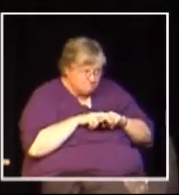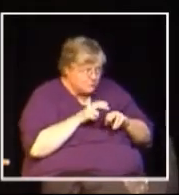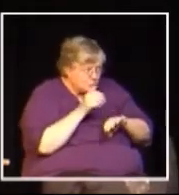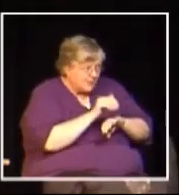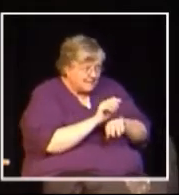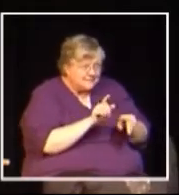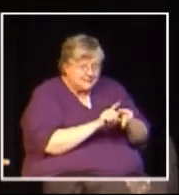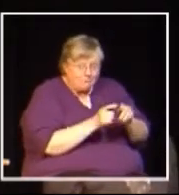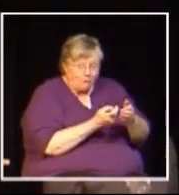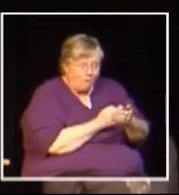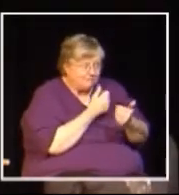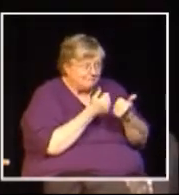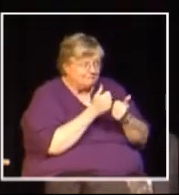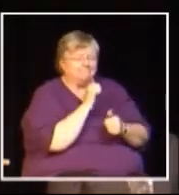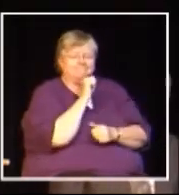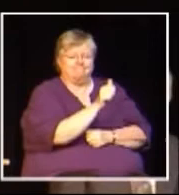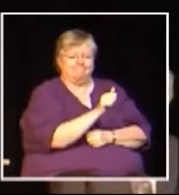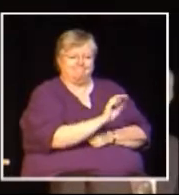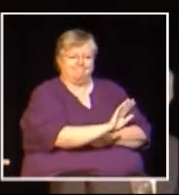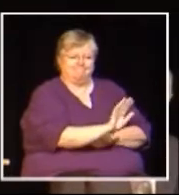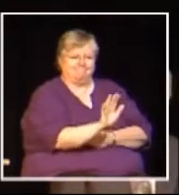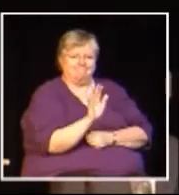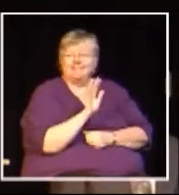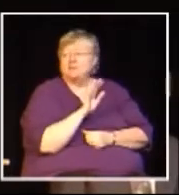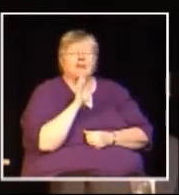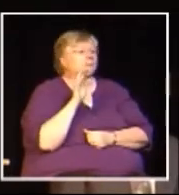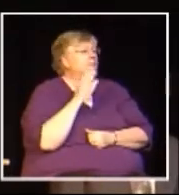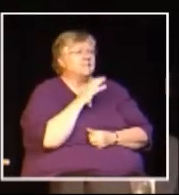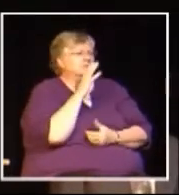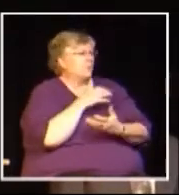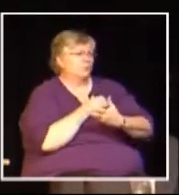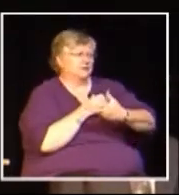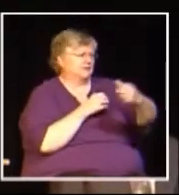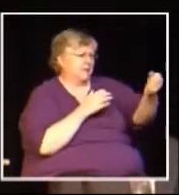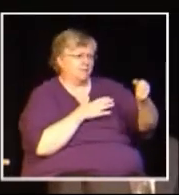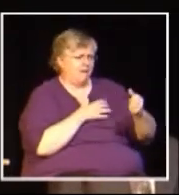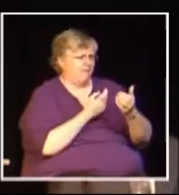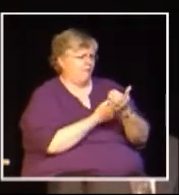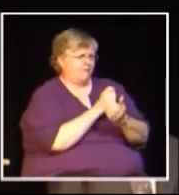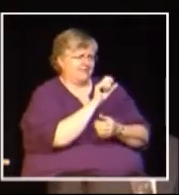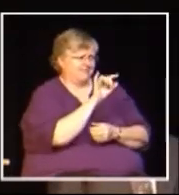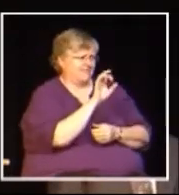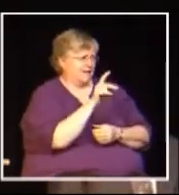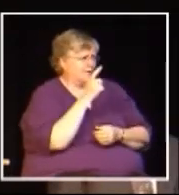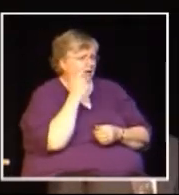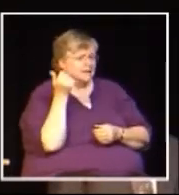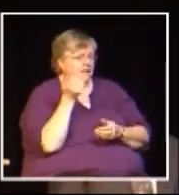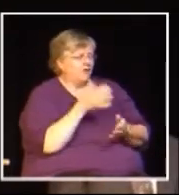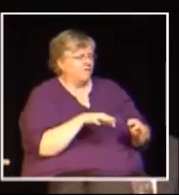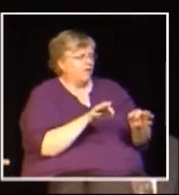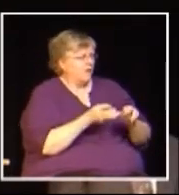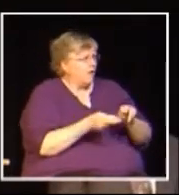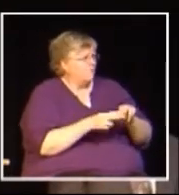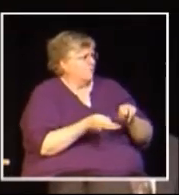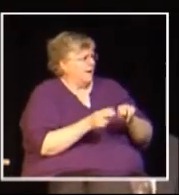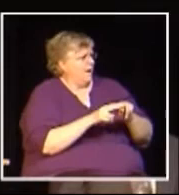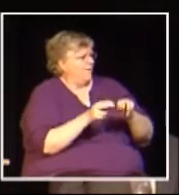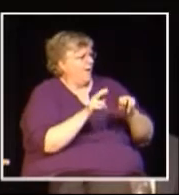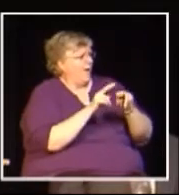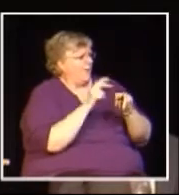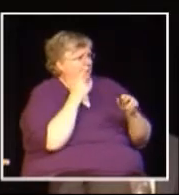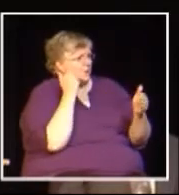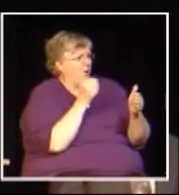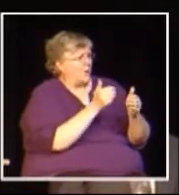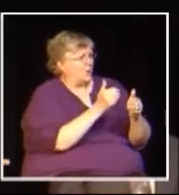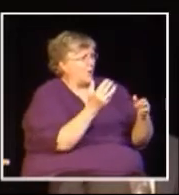right, and it's signed by Ryan Kessler. And I am sure that Ryan Kessler would not want any of